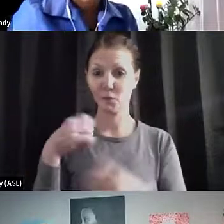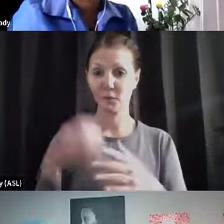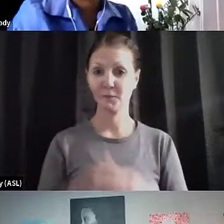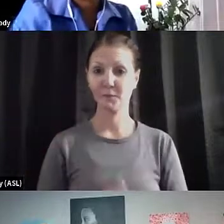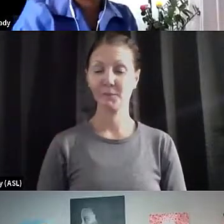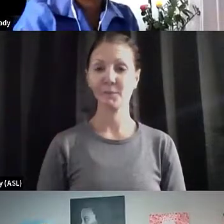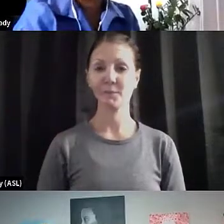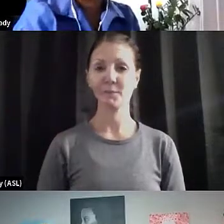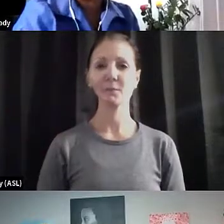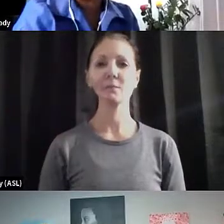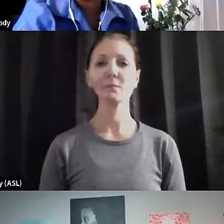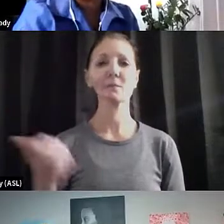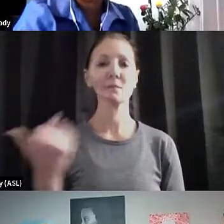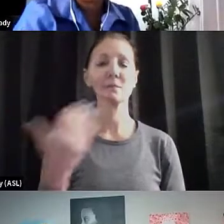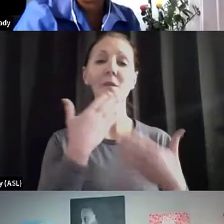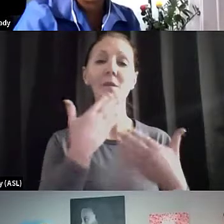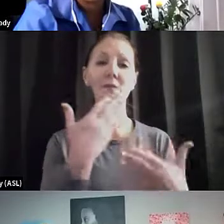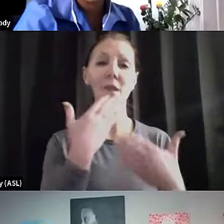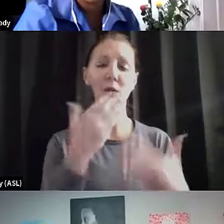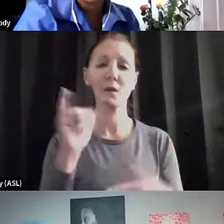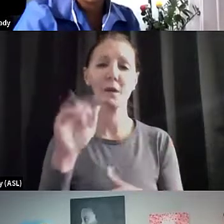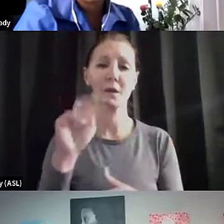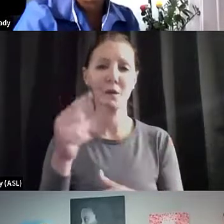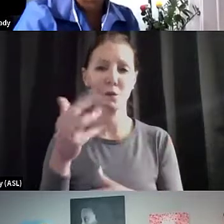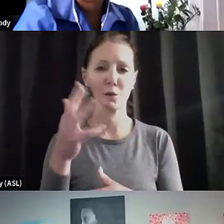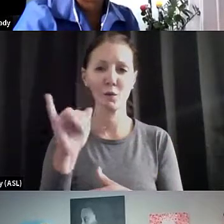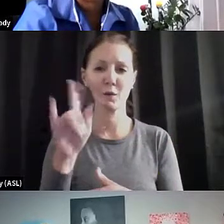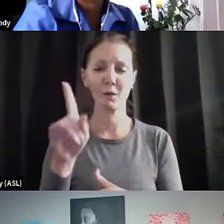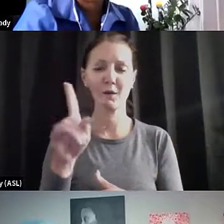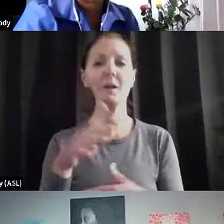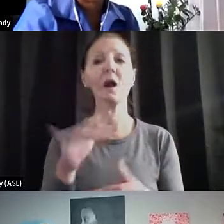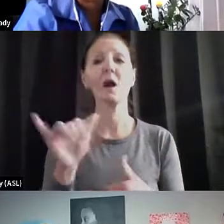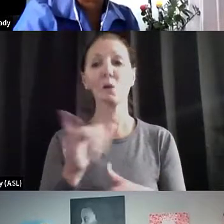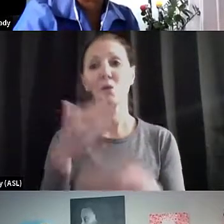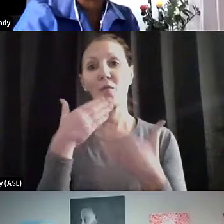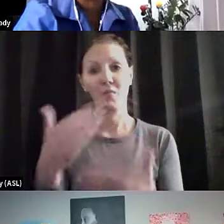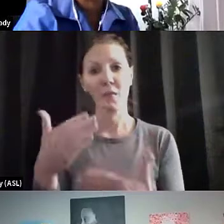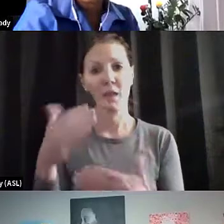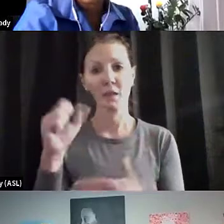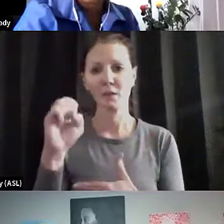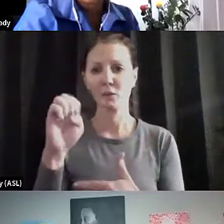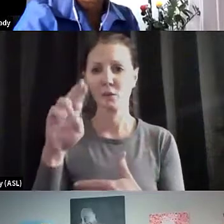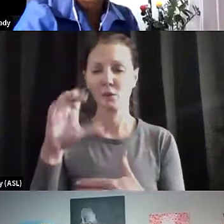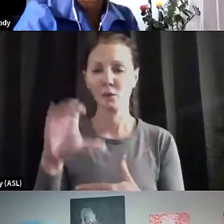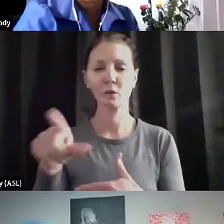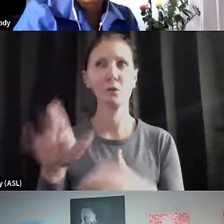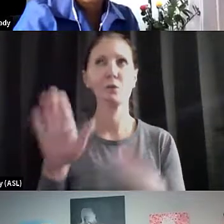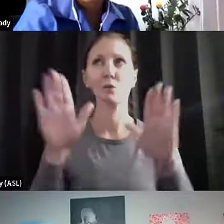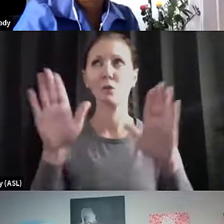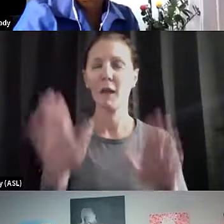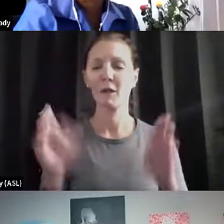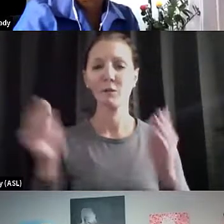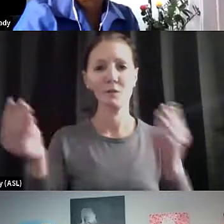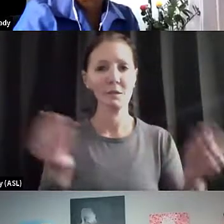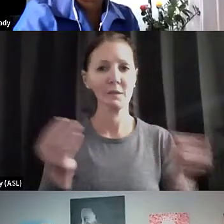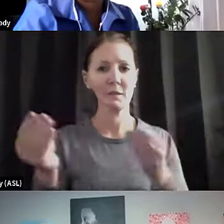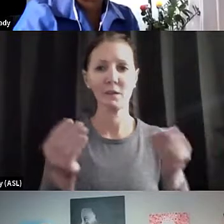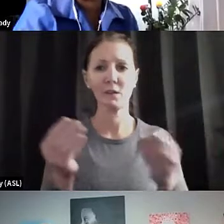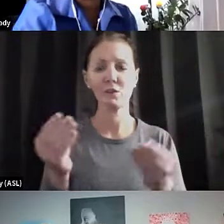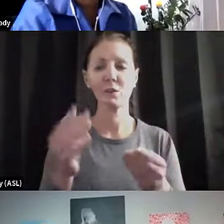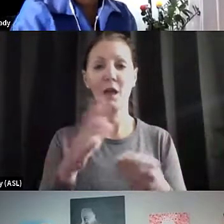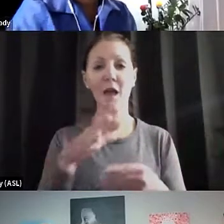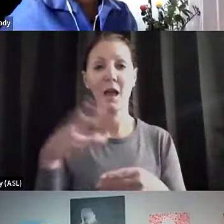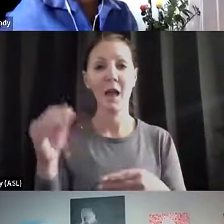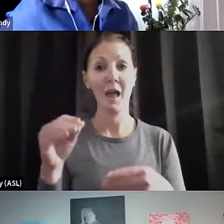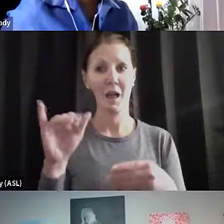Thank you very much, Ingrid, and my thanks to CERC, as always, for your great facilitation, and for the crew is